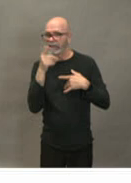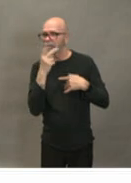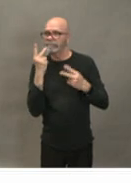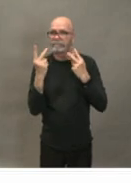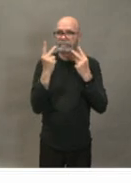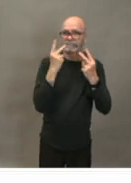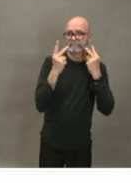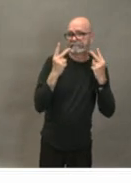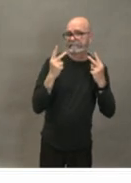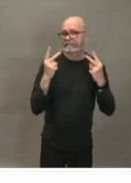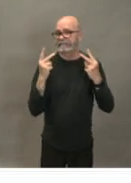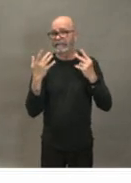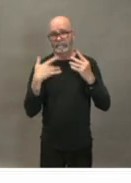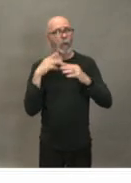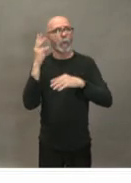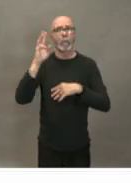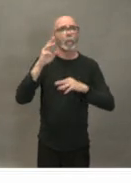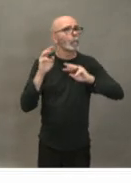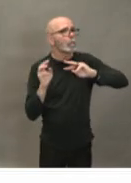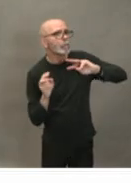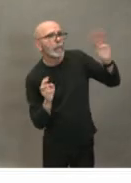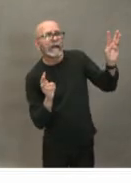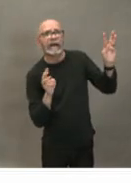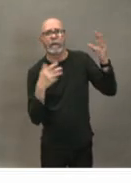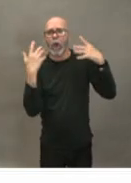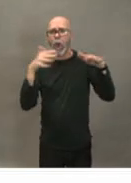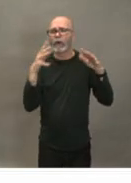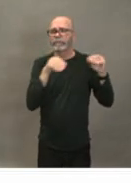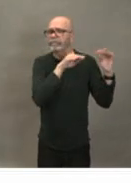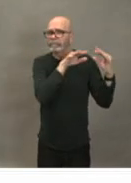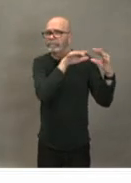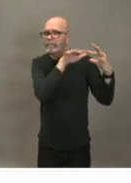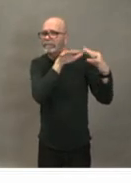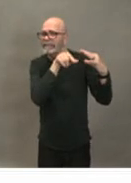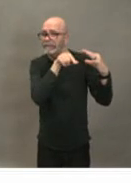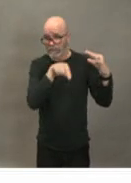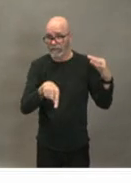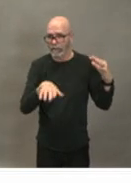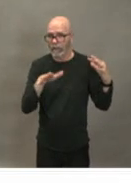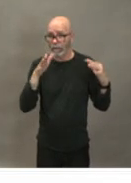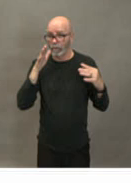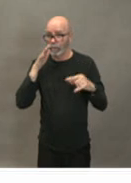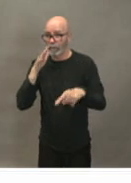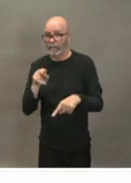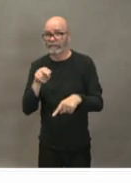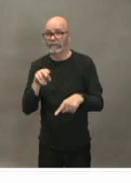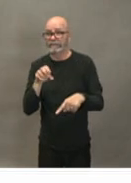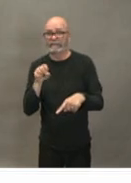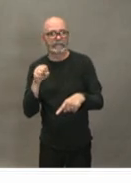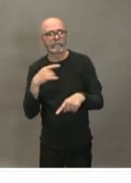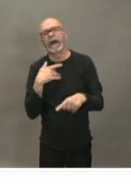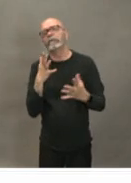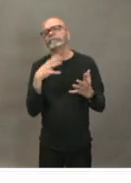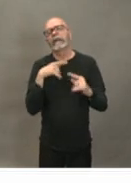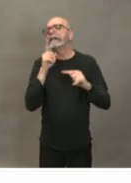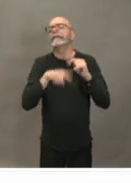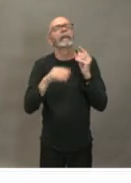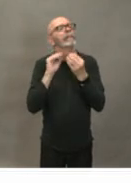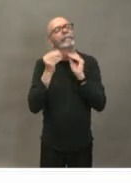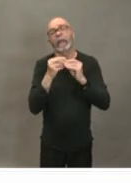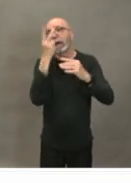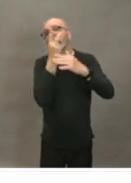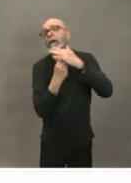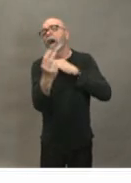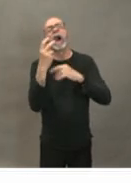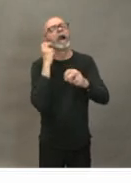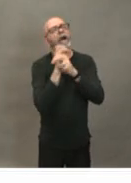nova scotia and and the likelihood of community uh transmission becomes greater i'm not going to attempt to put a number on it but it just we need to